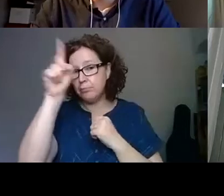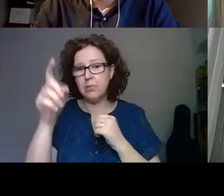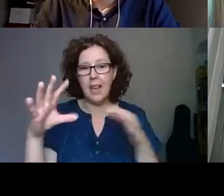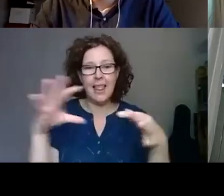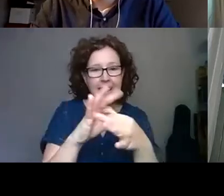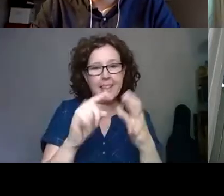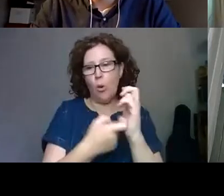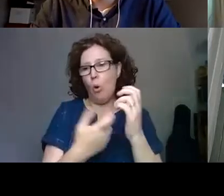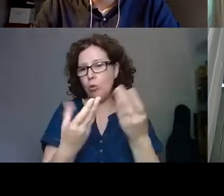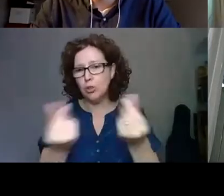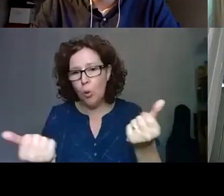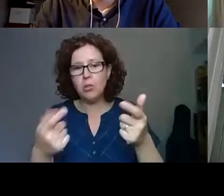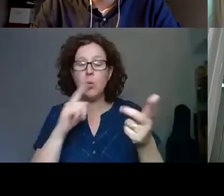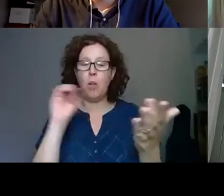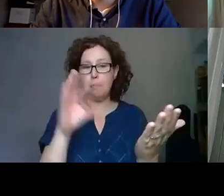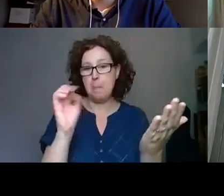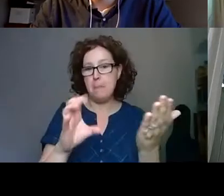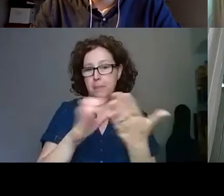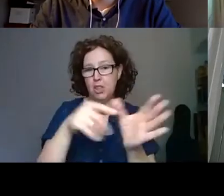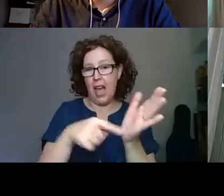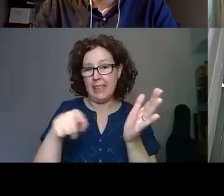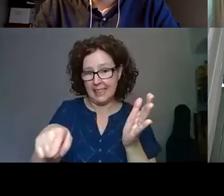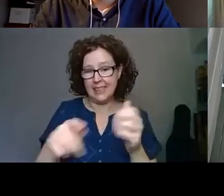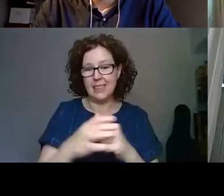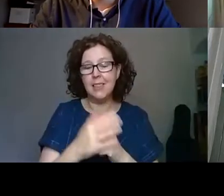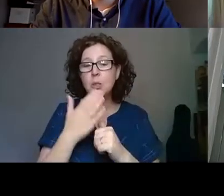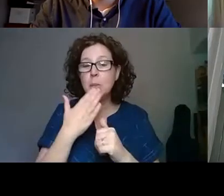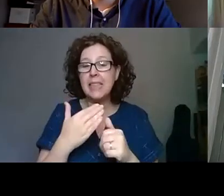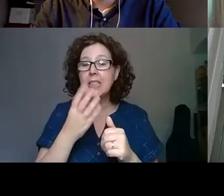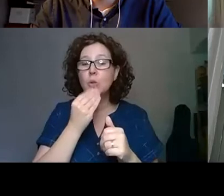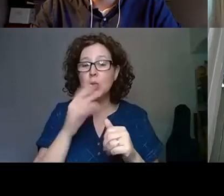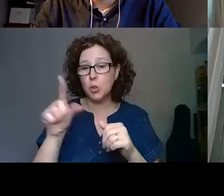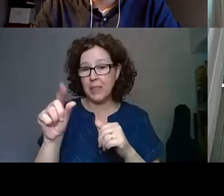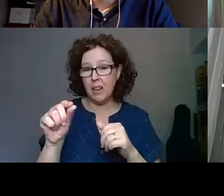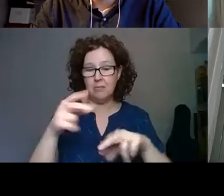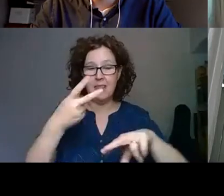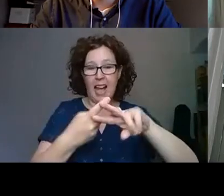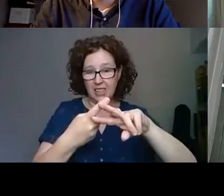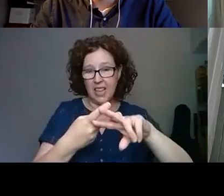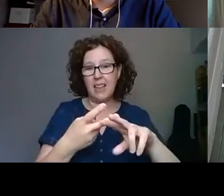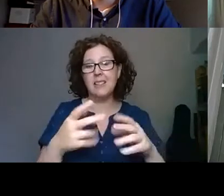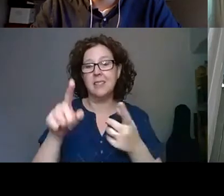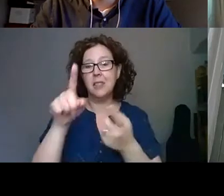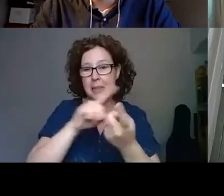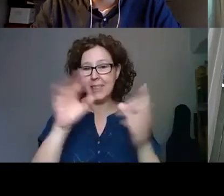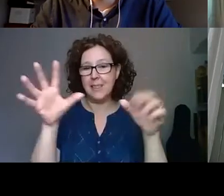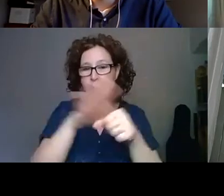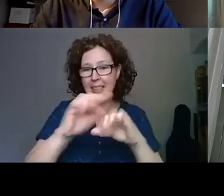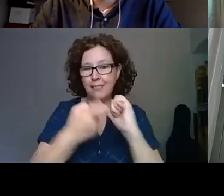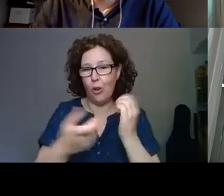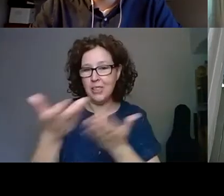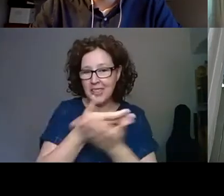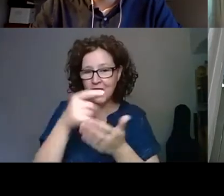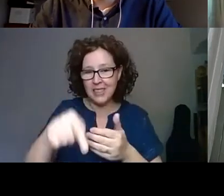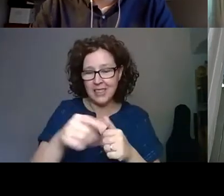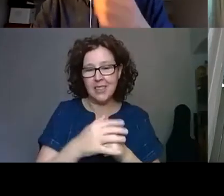use the hashtag, A Meeting Place Discussions, which my colleague is now putting into the chat. Thanks to Claire Hill for